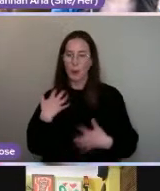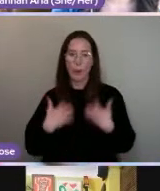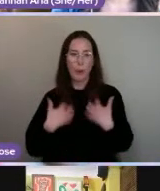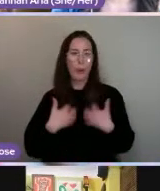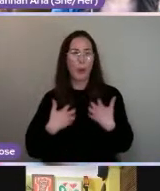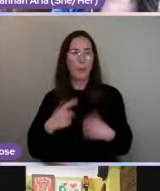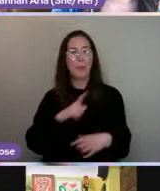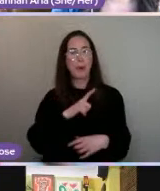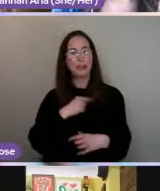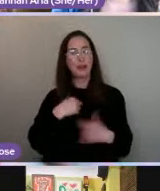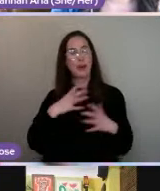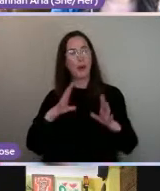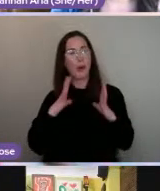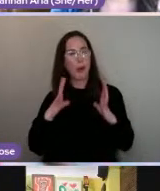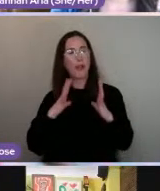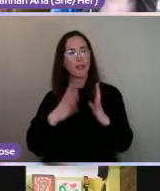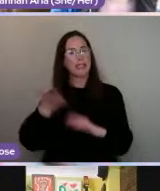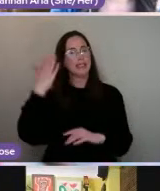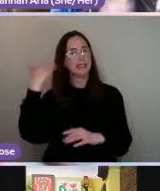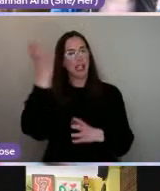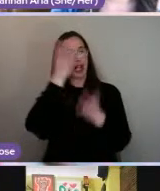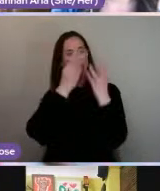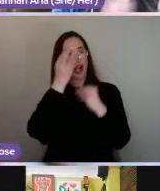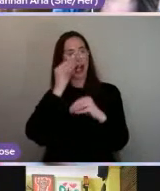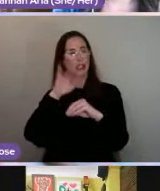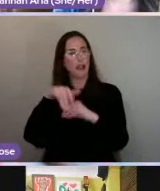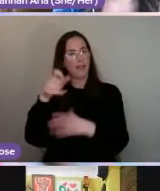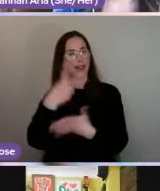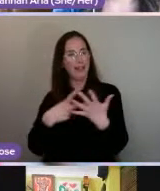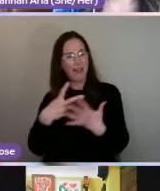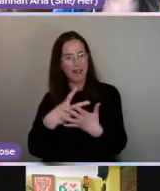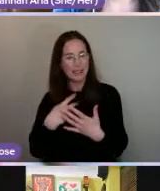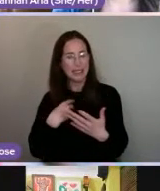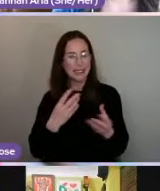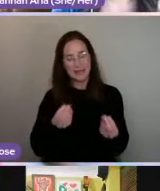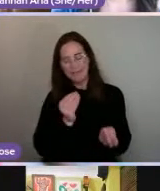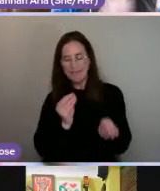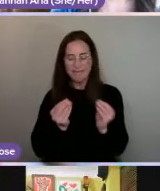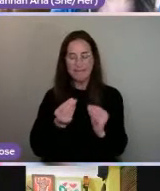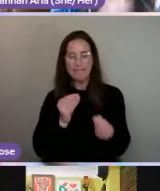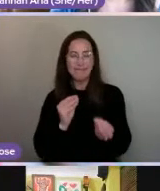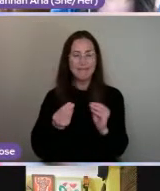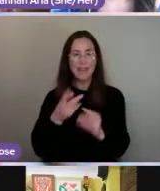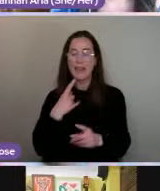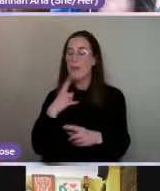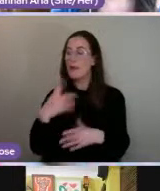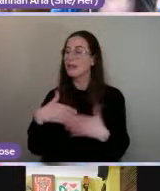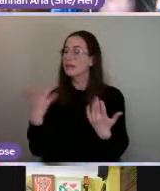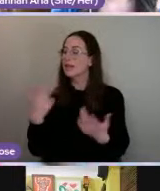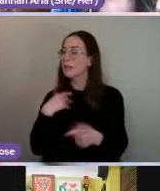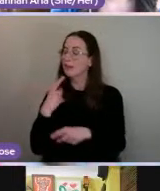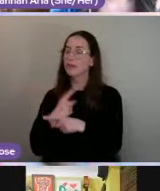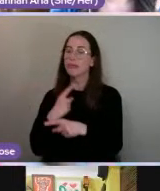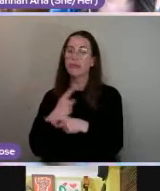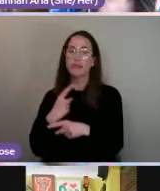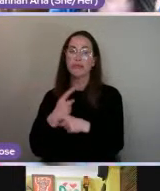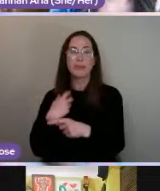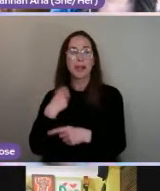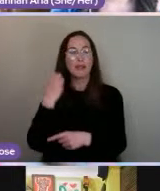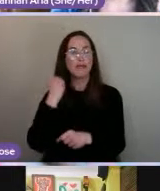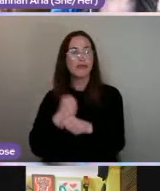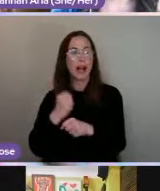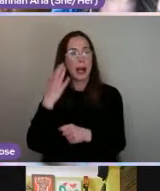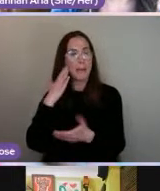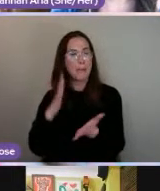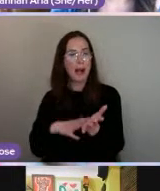background for it a while back and I didn't know what I was going to do with it. And then one day I was just talking with my grandmother and then I just